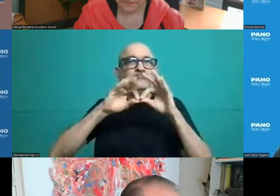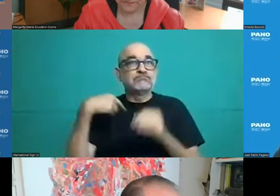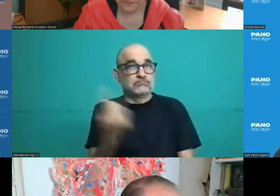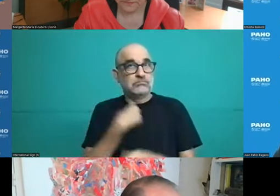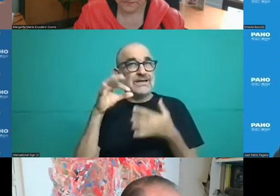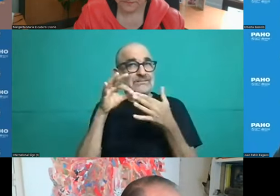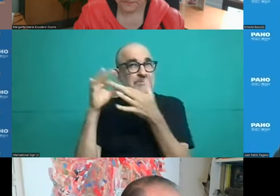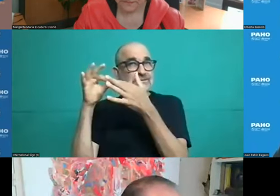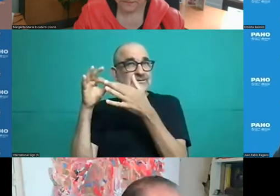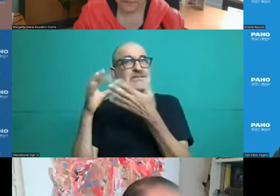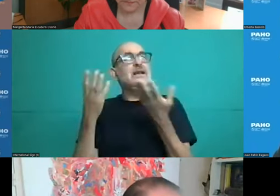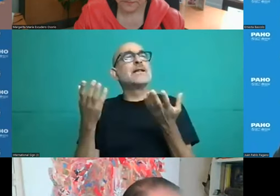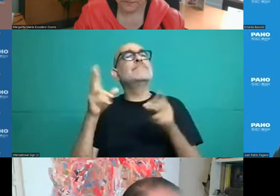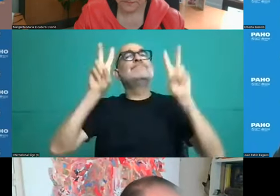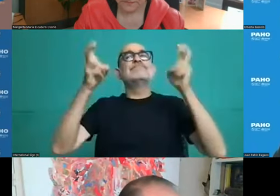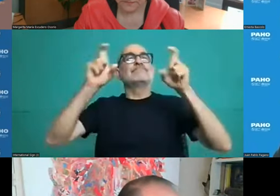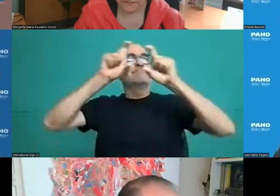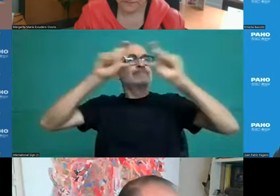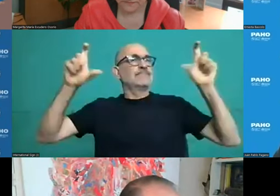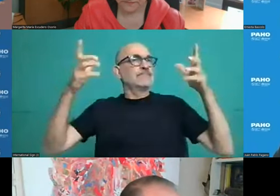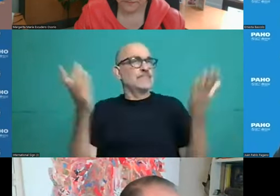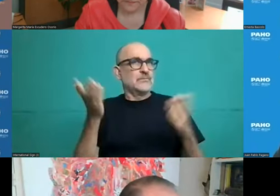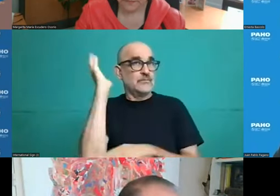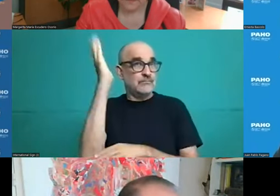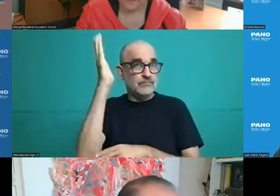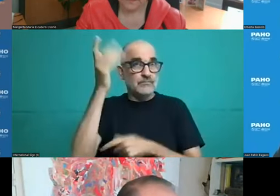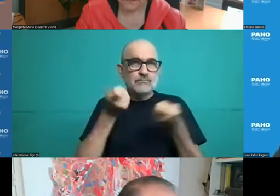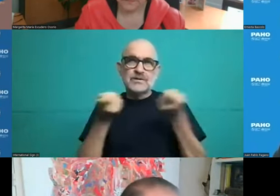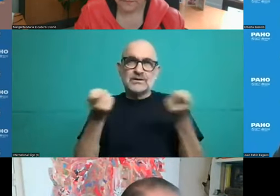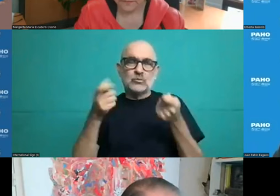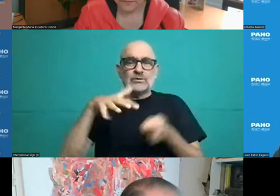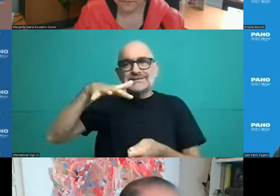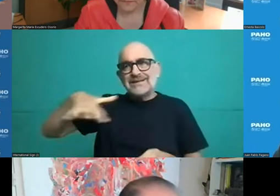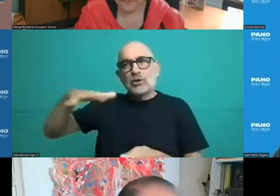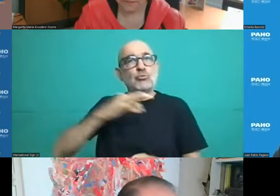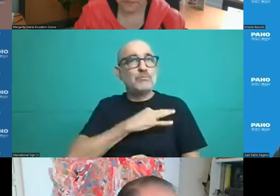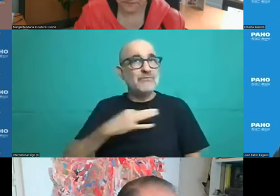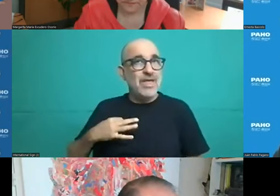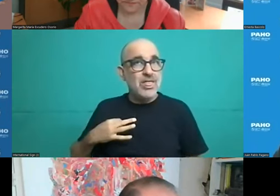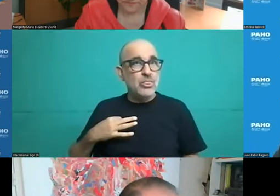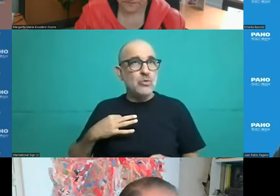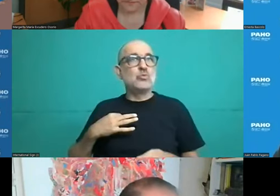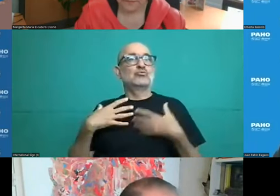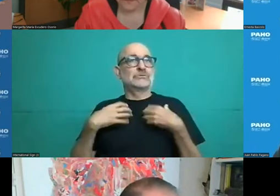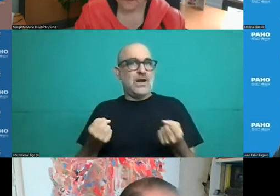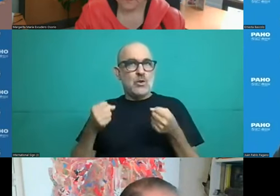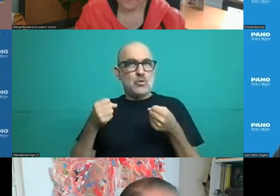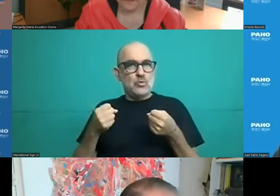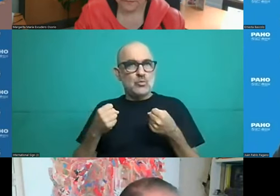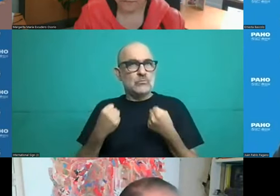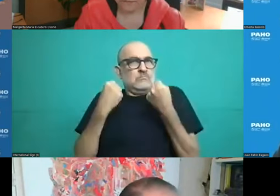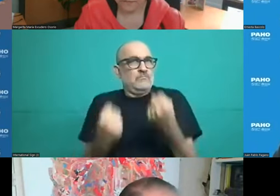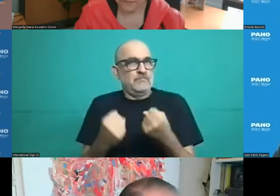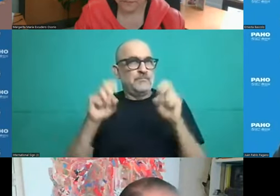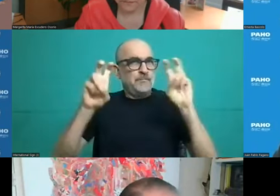private sector in the health system with an emphasis on health insurance in the Americas. So